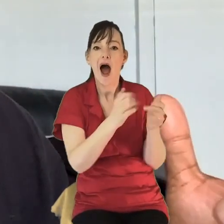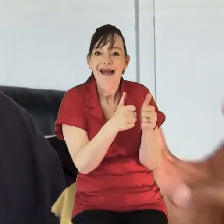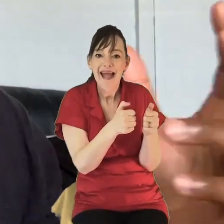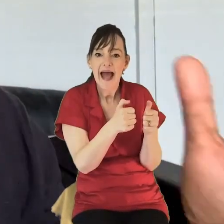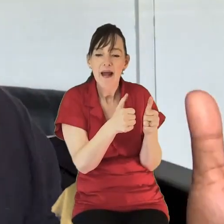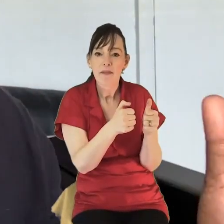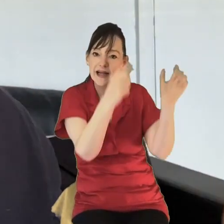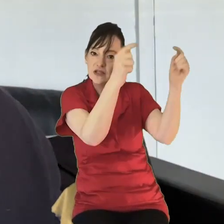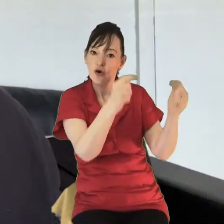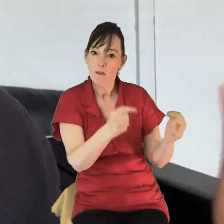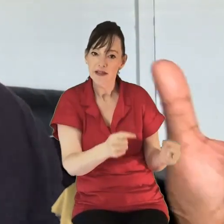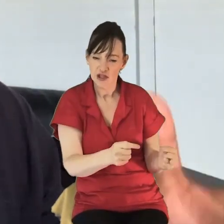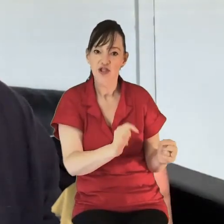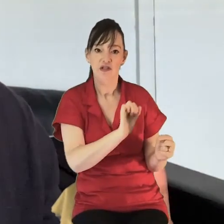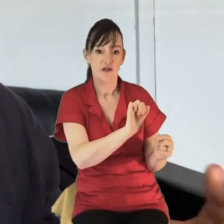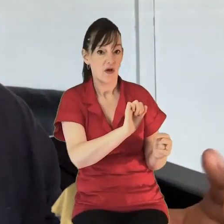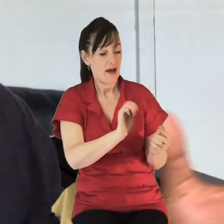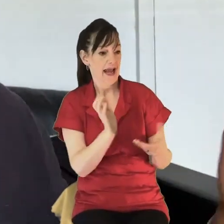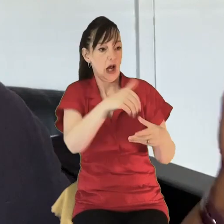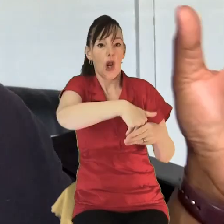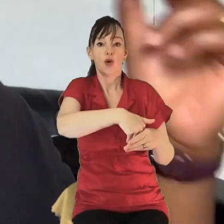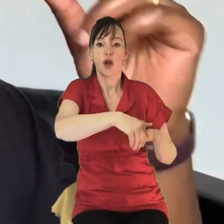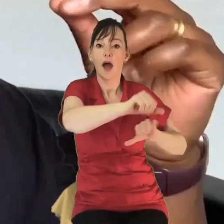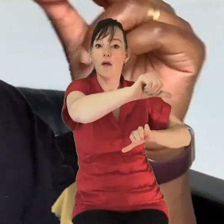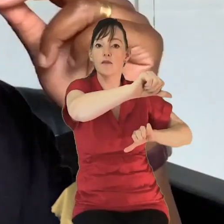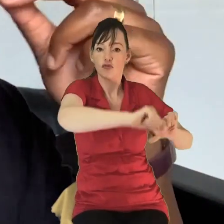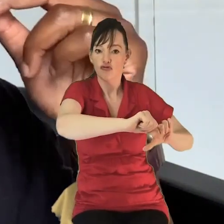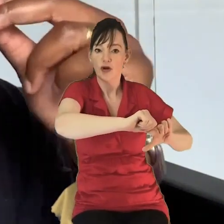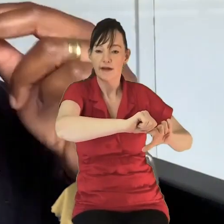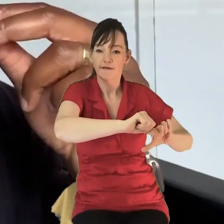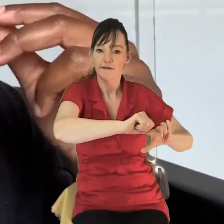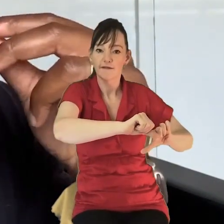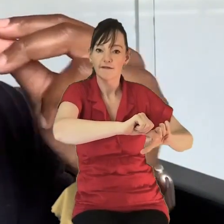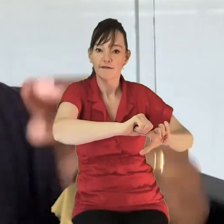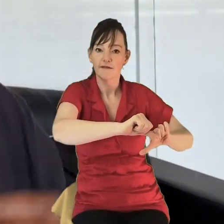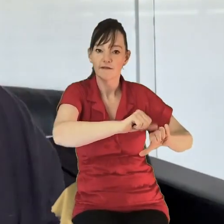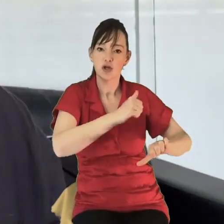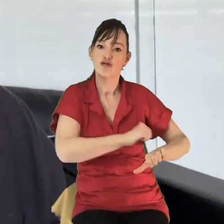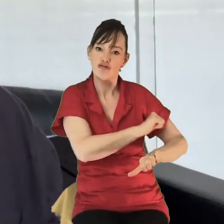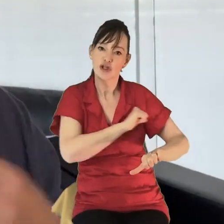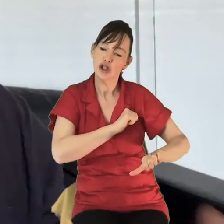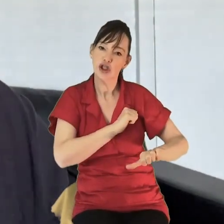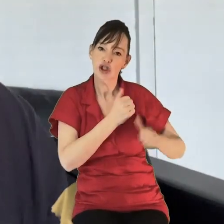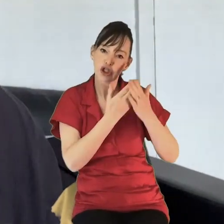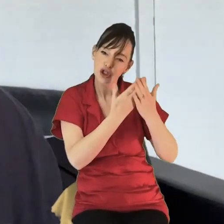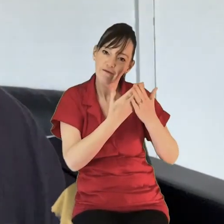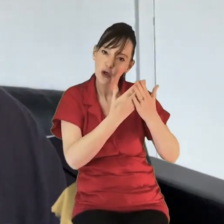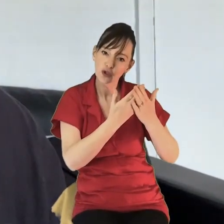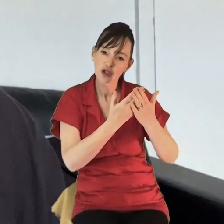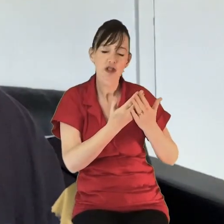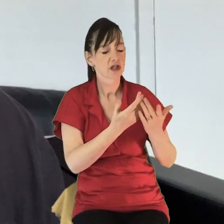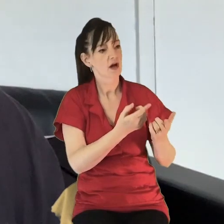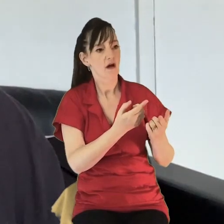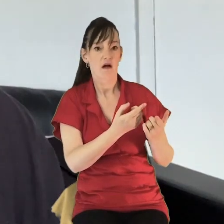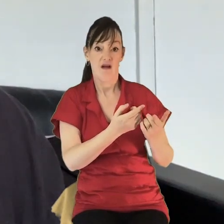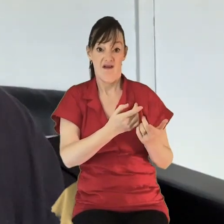And in doing that, they've had a short devotion whilst all of the young people are connected with their headsets. And then they facilitate